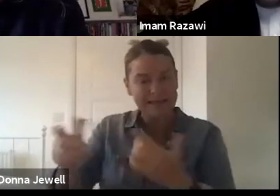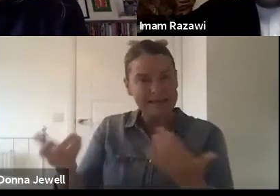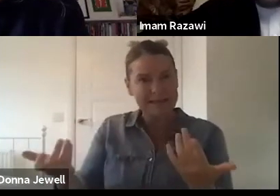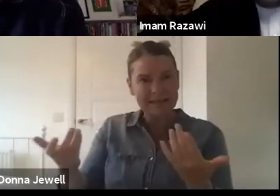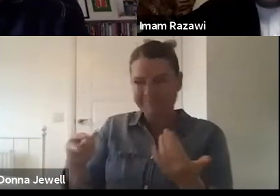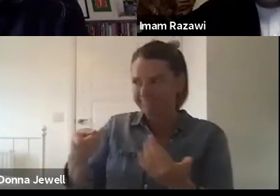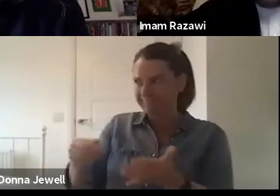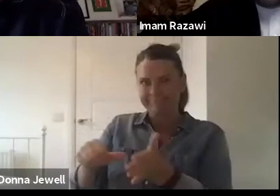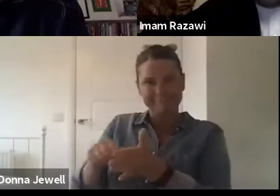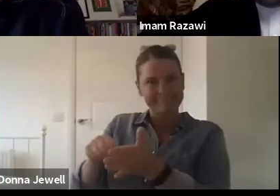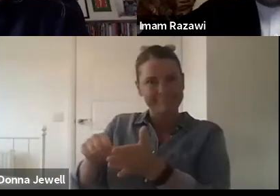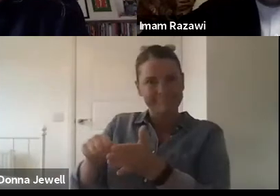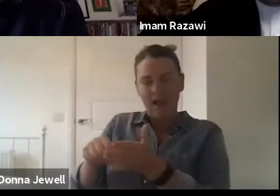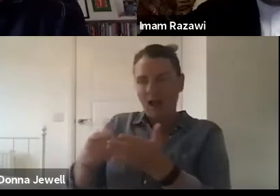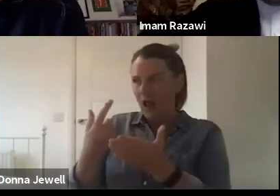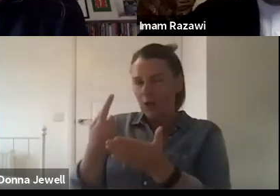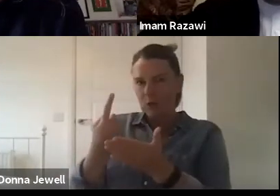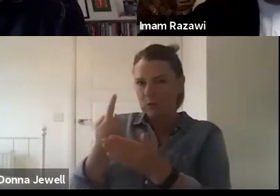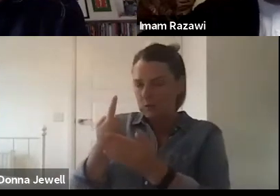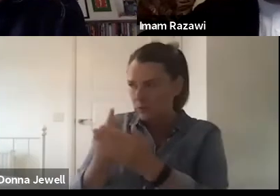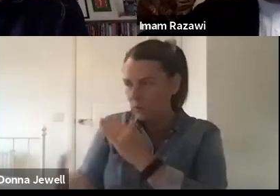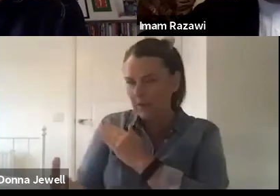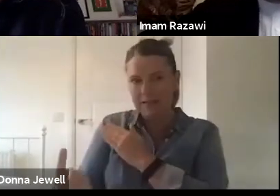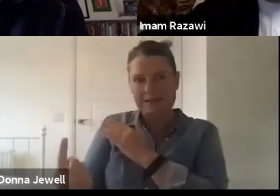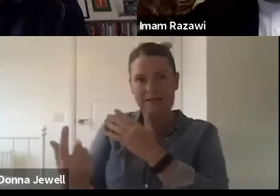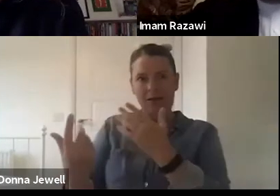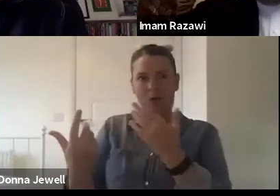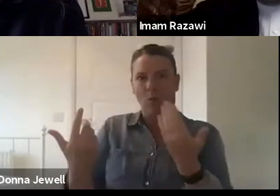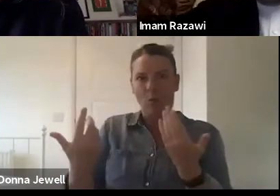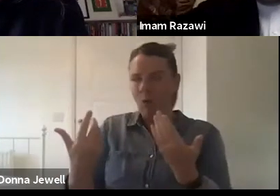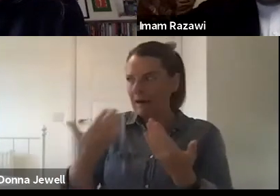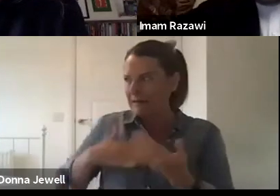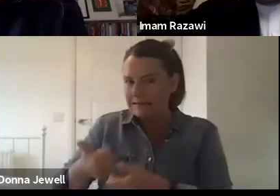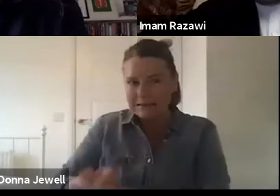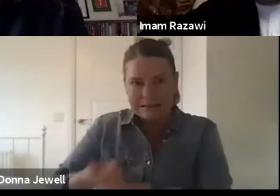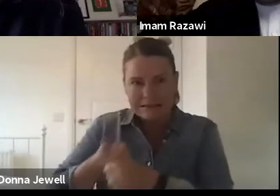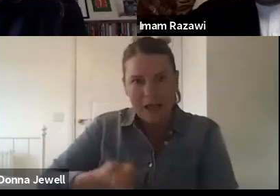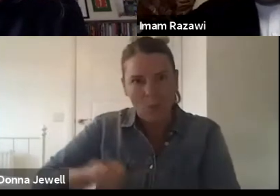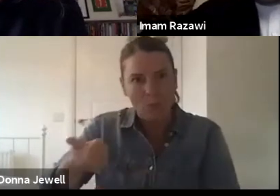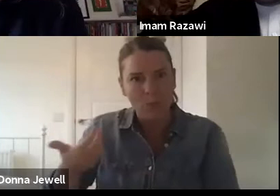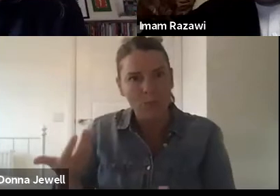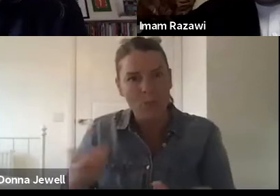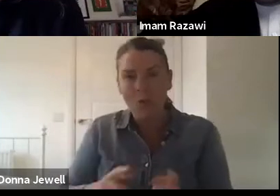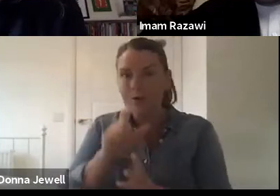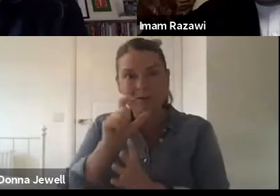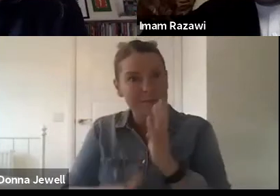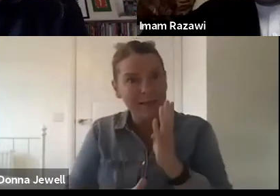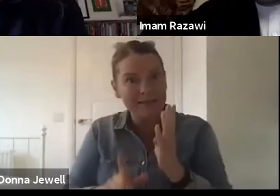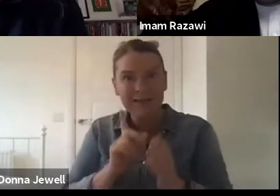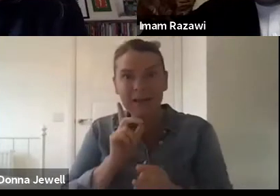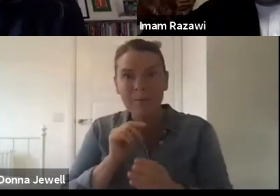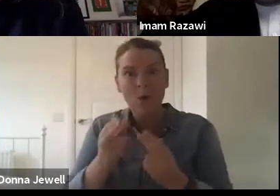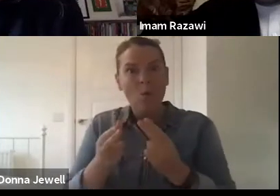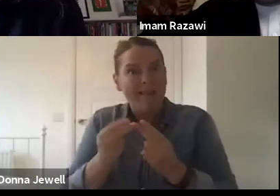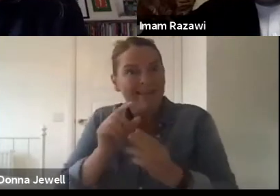social isolating and indeed in getting the support they need. Disability, people with disabilities not